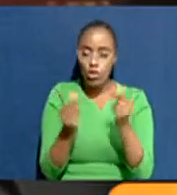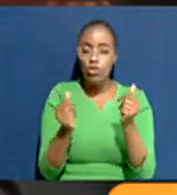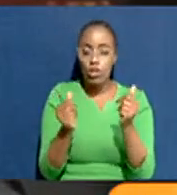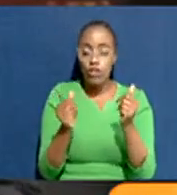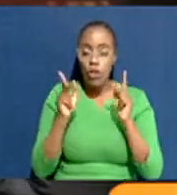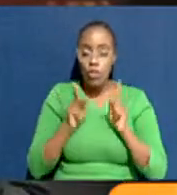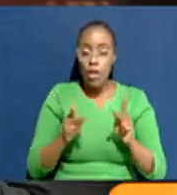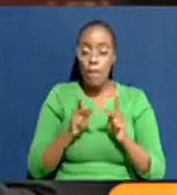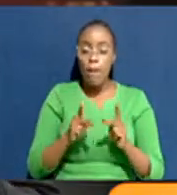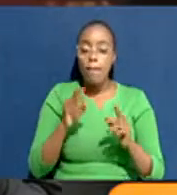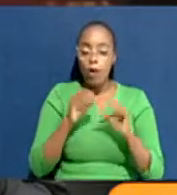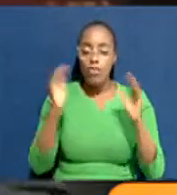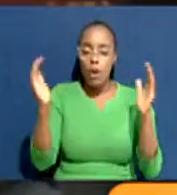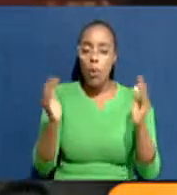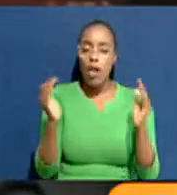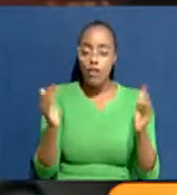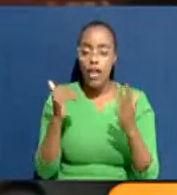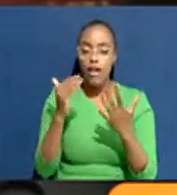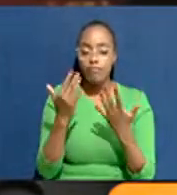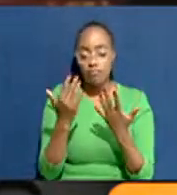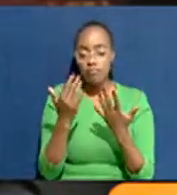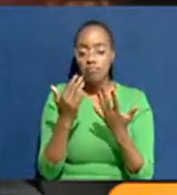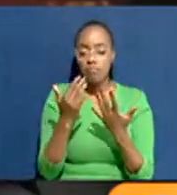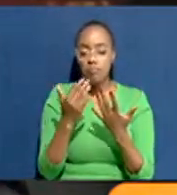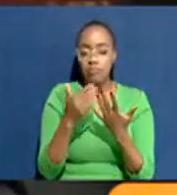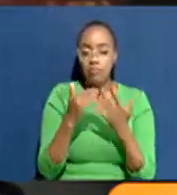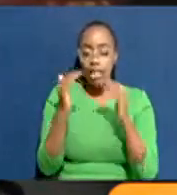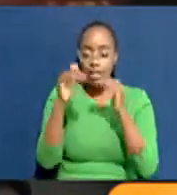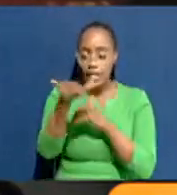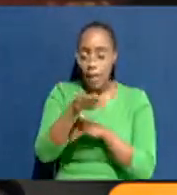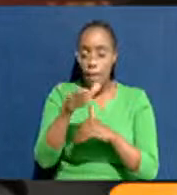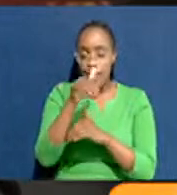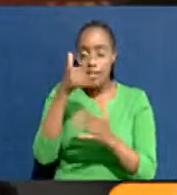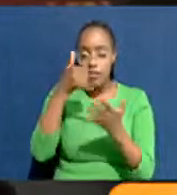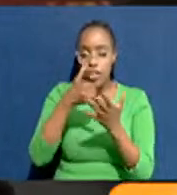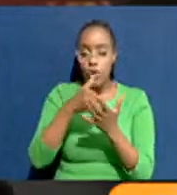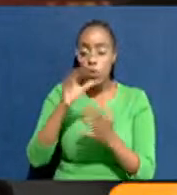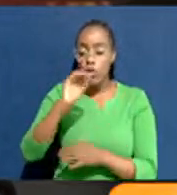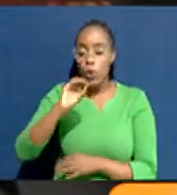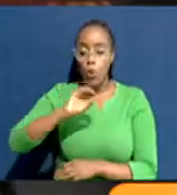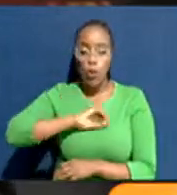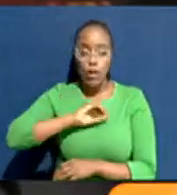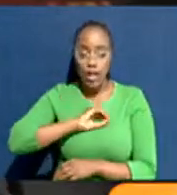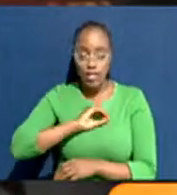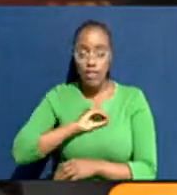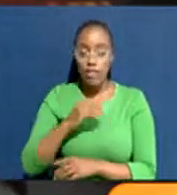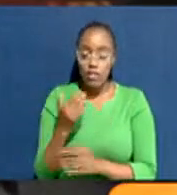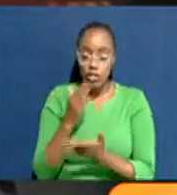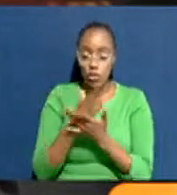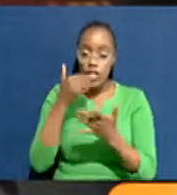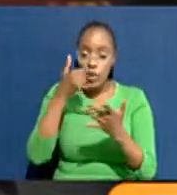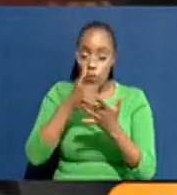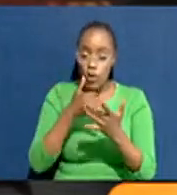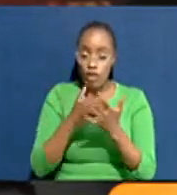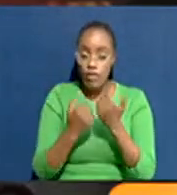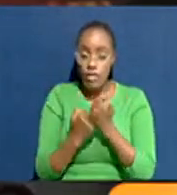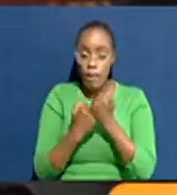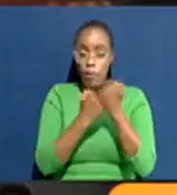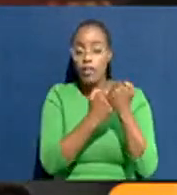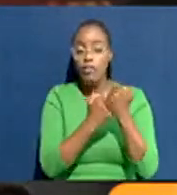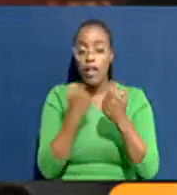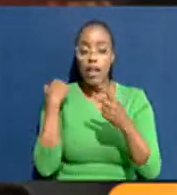people in the welfare segment does not include ownership. In fact, it includes facilitating them.